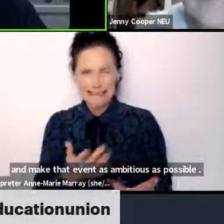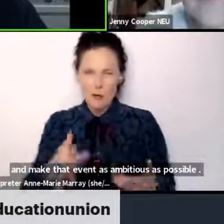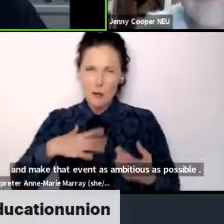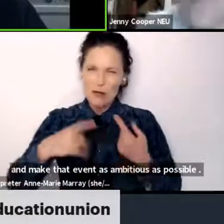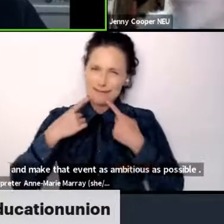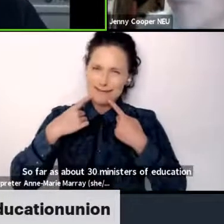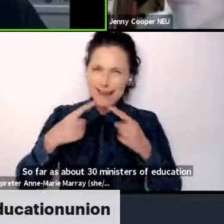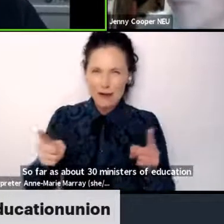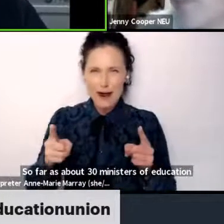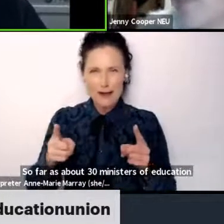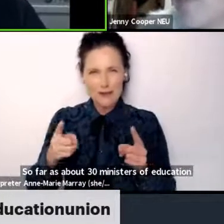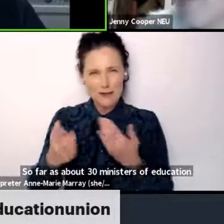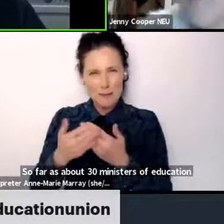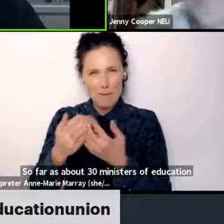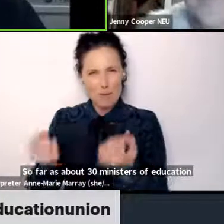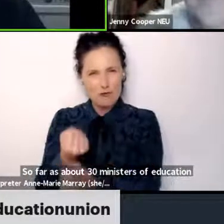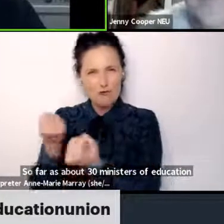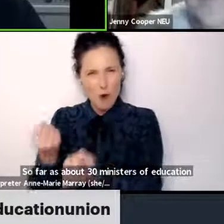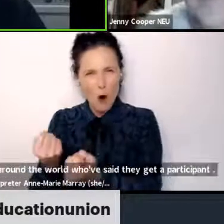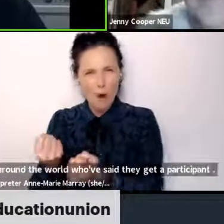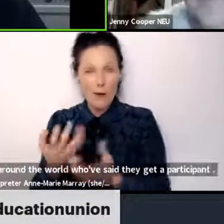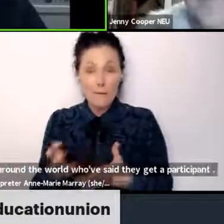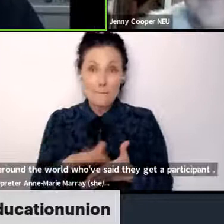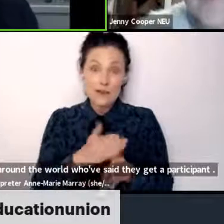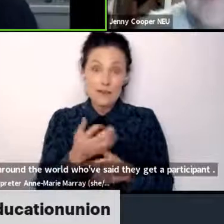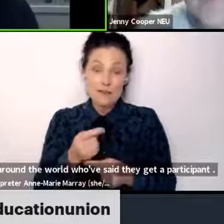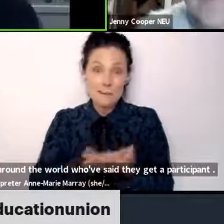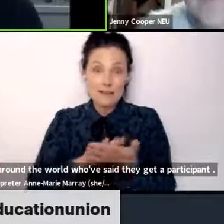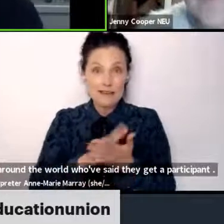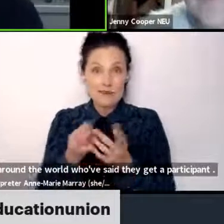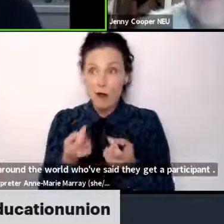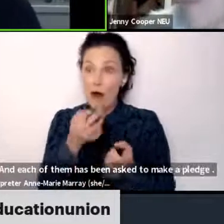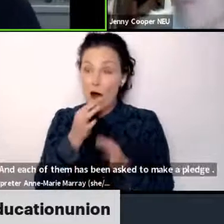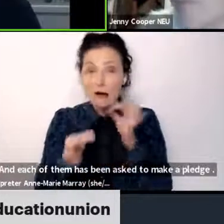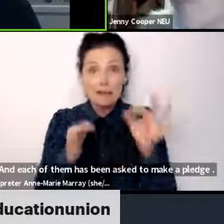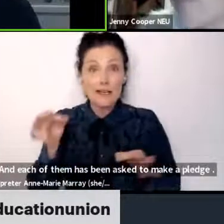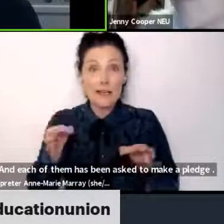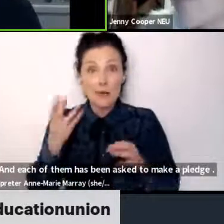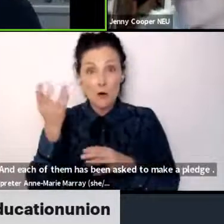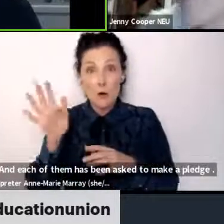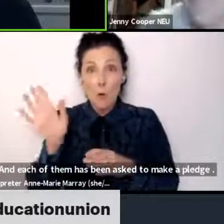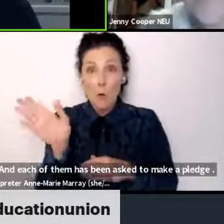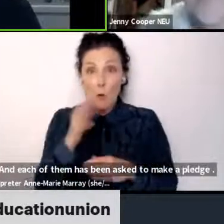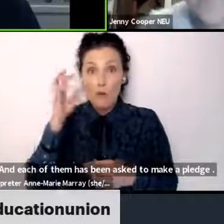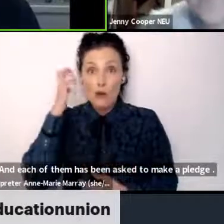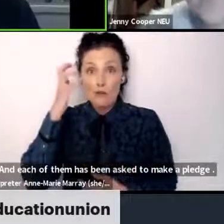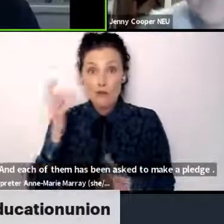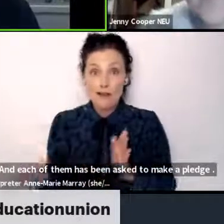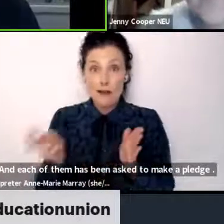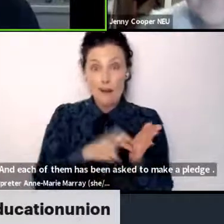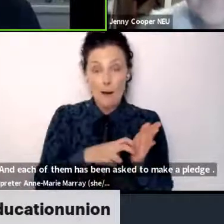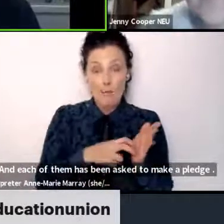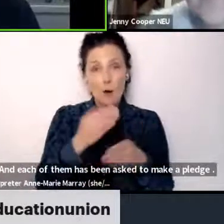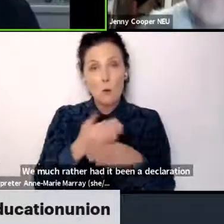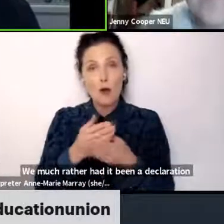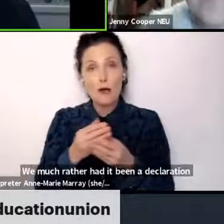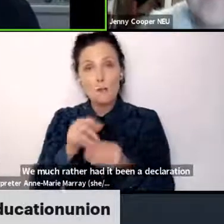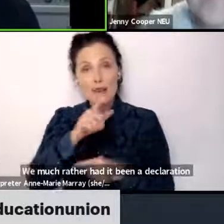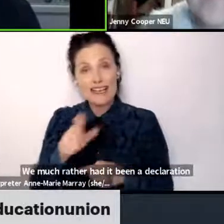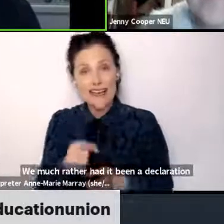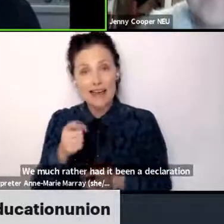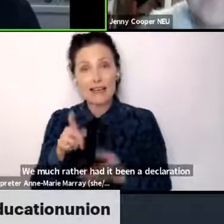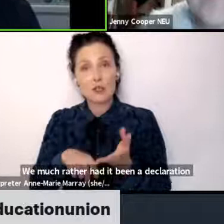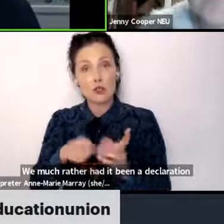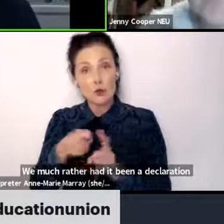some very ambitious asks and countries sign up to that. But working with UNESCO, the Italian government and the UK government,